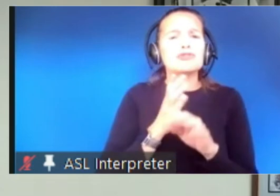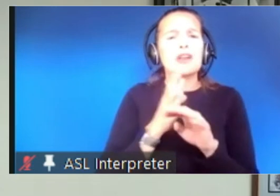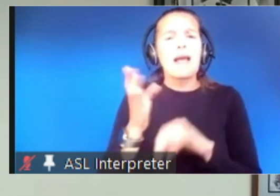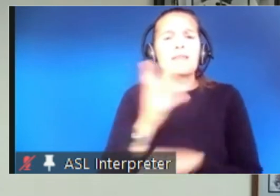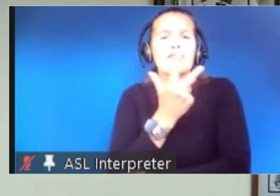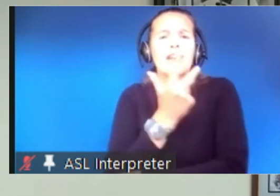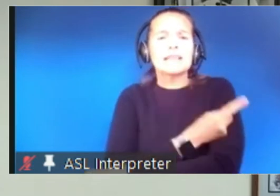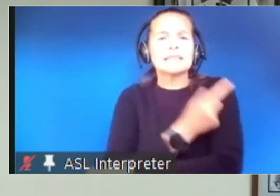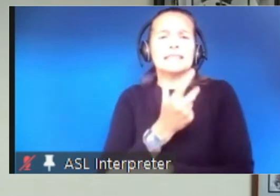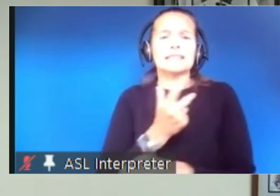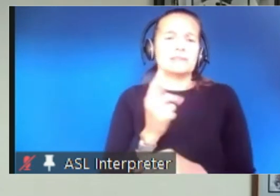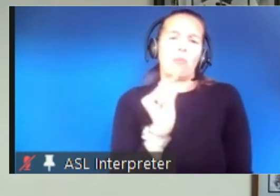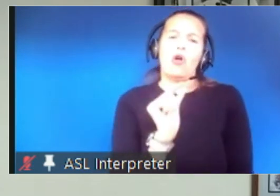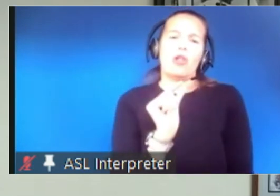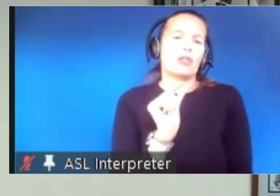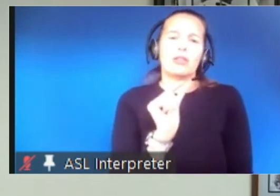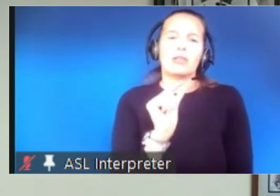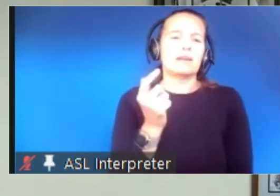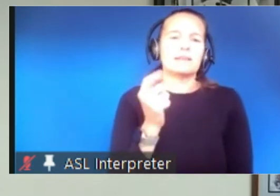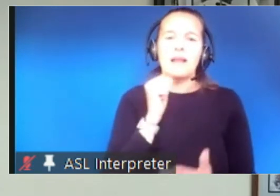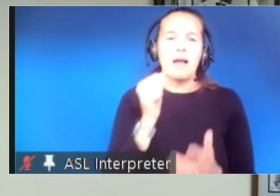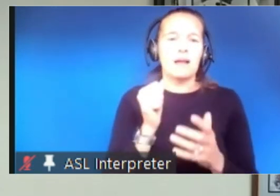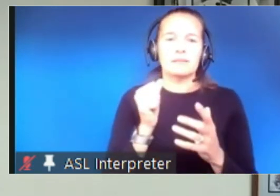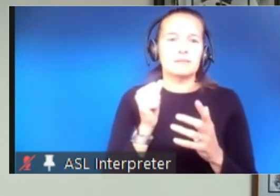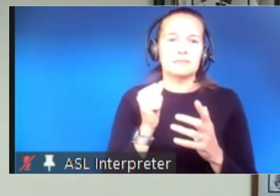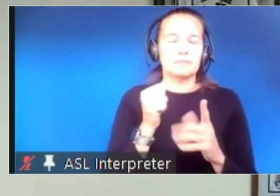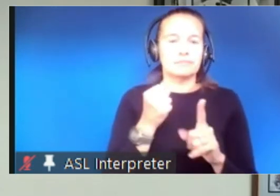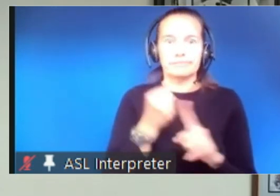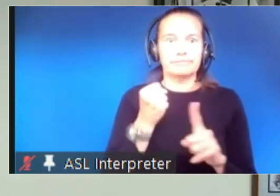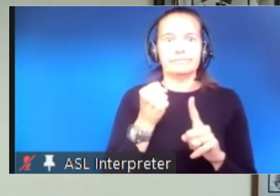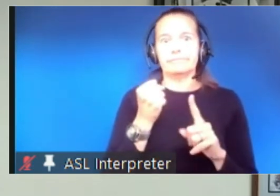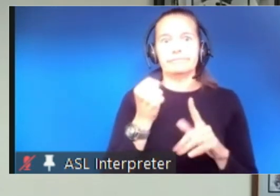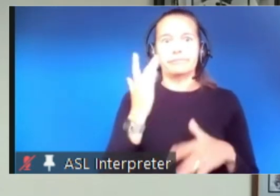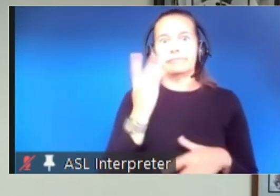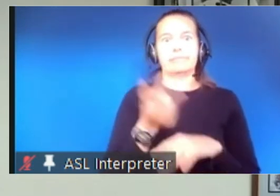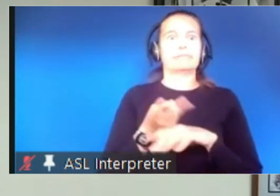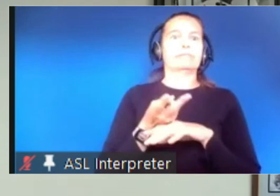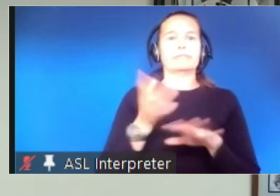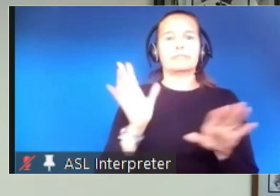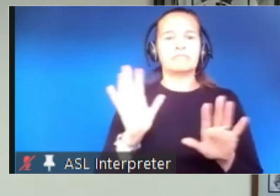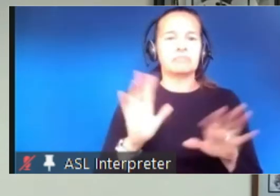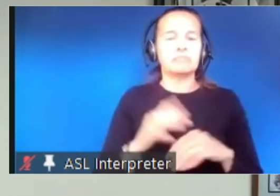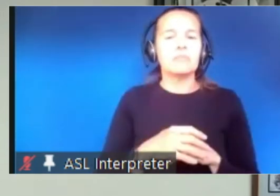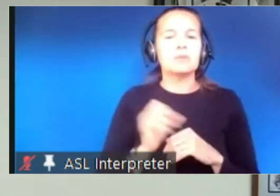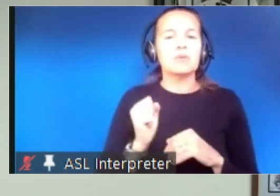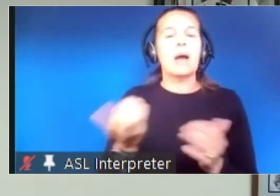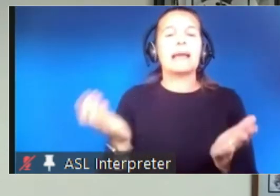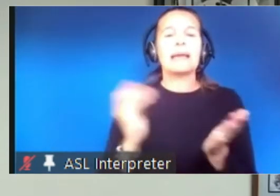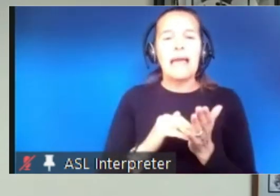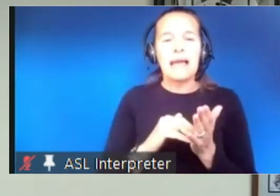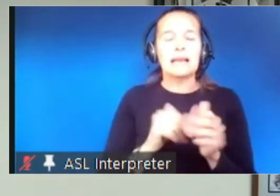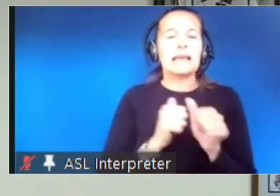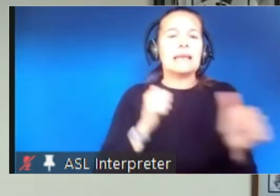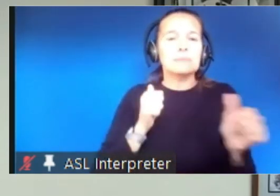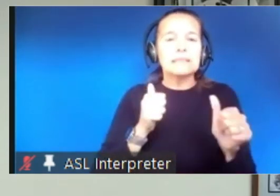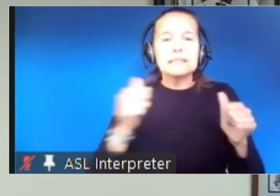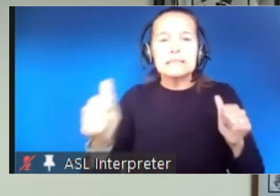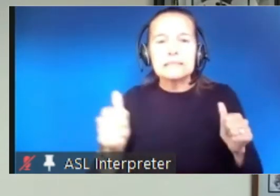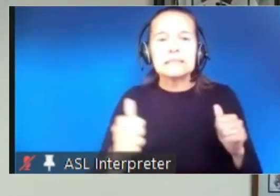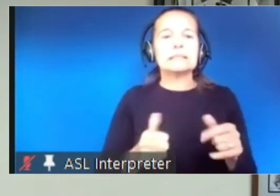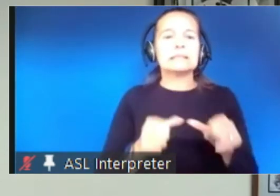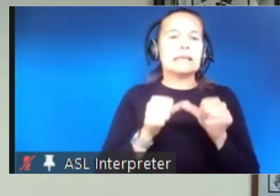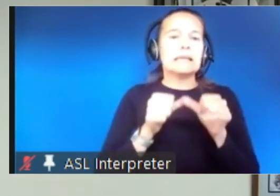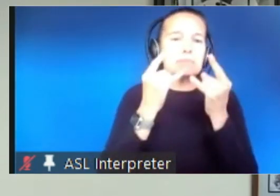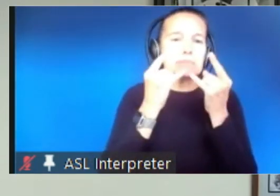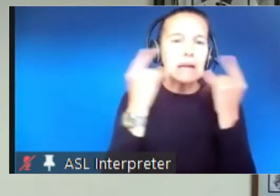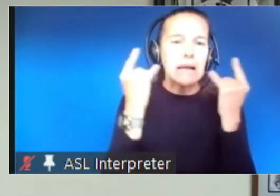minor compared to the protection that's given us so uh so i'm going to say again and again keep your distance keep the masks on uh the